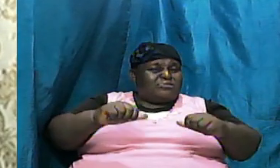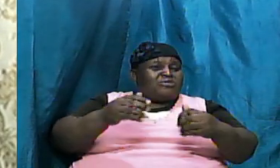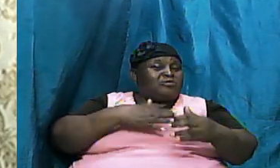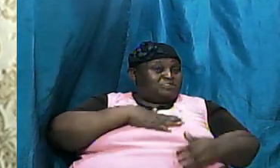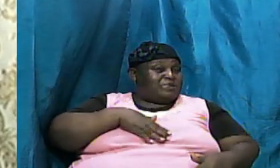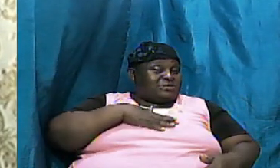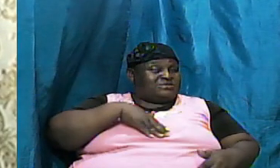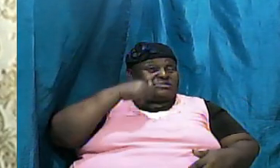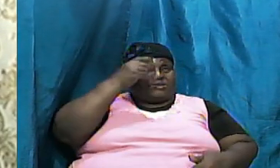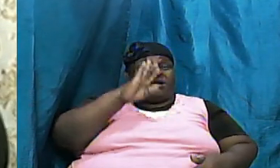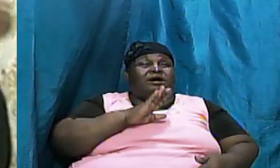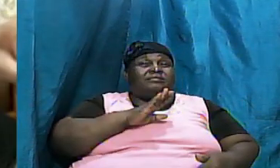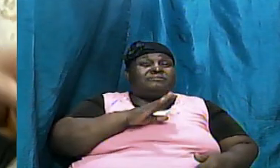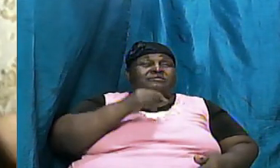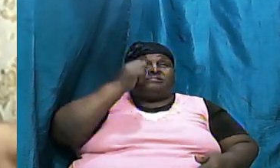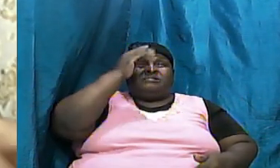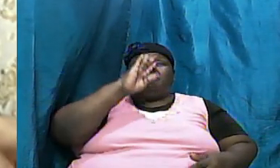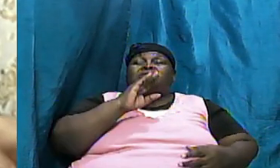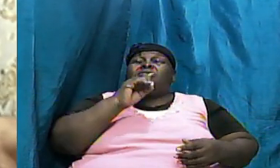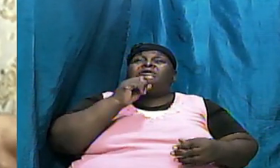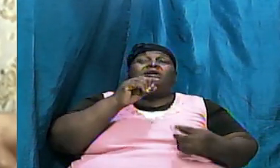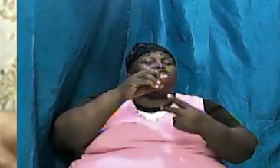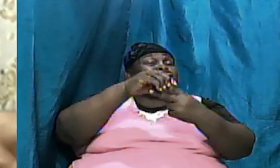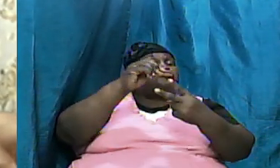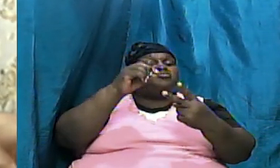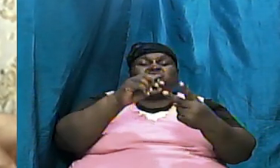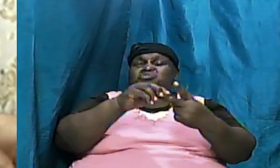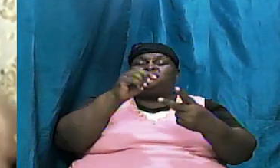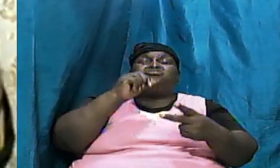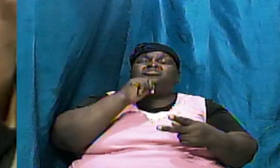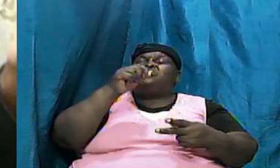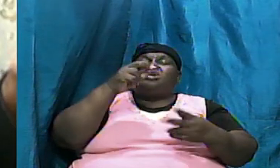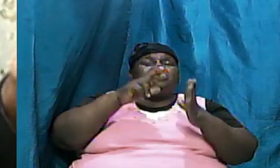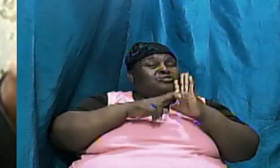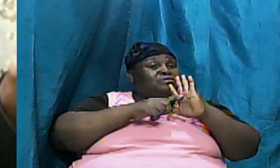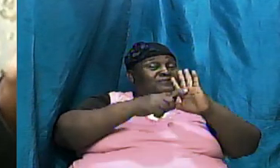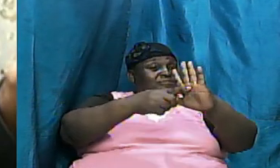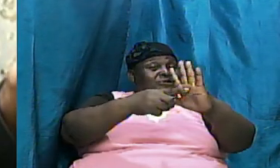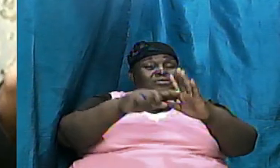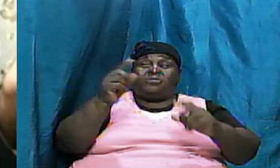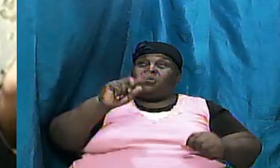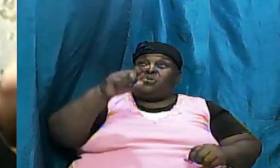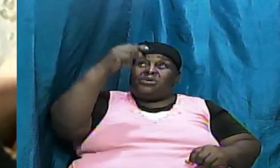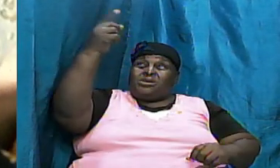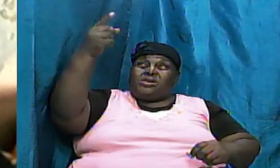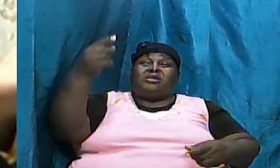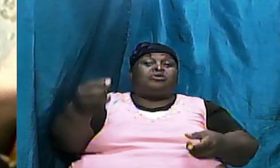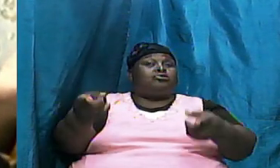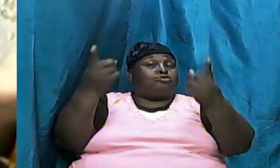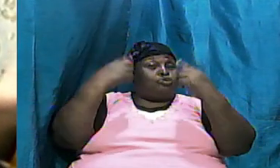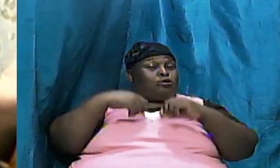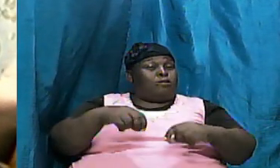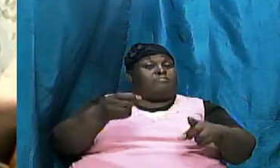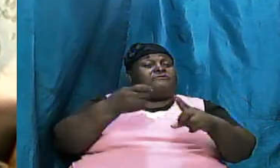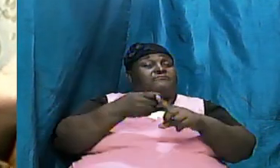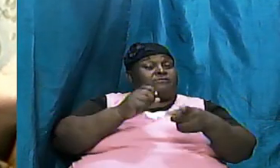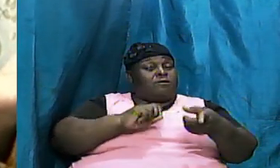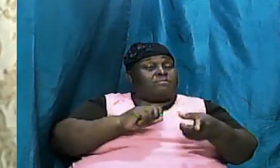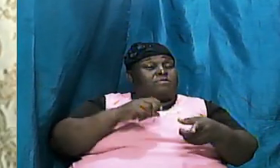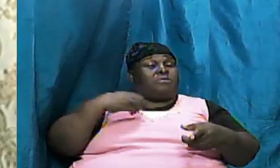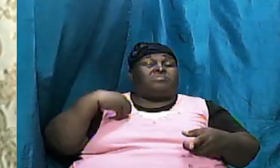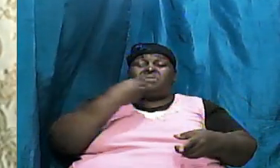reveal where he came from because our minds cannot conceive it